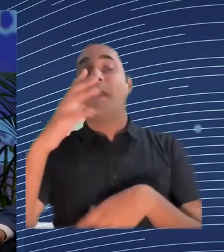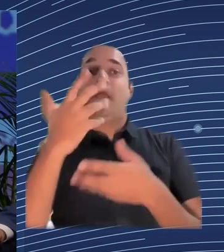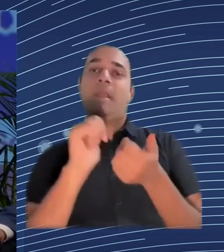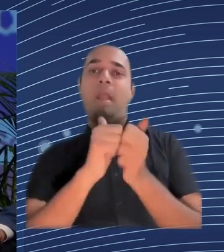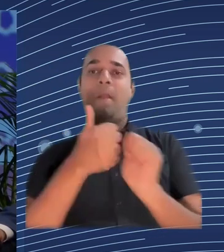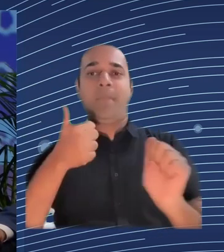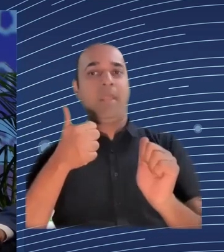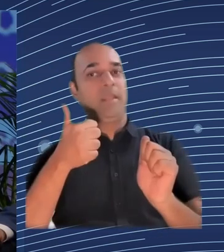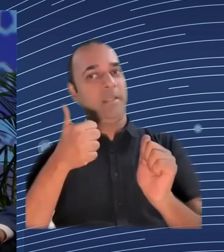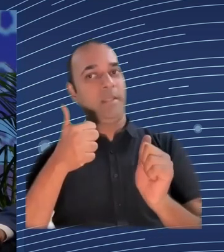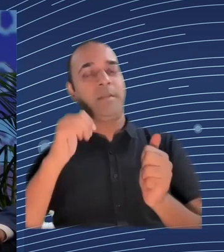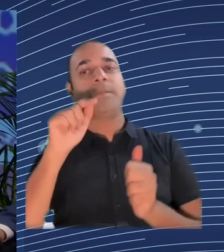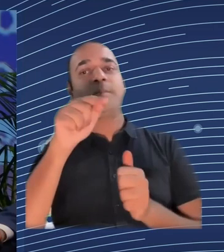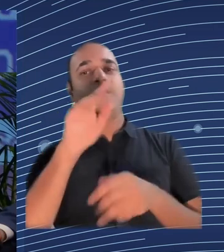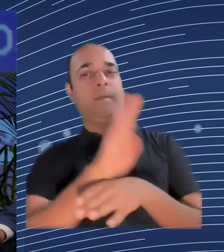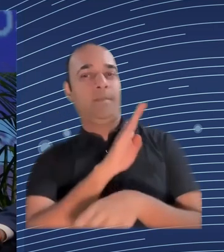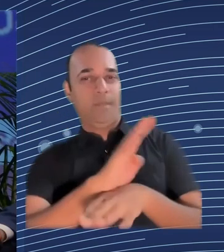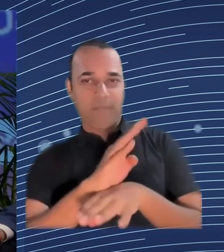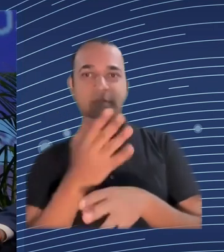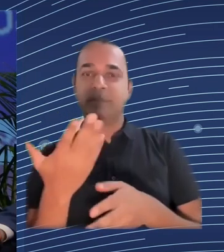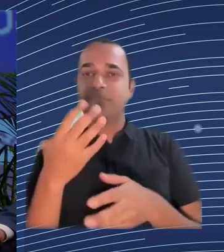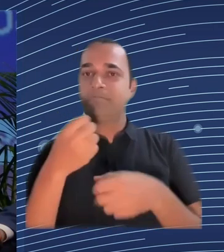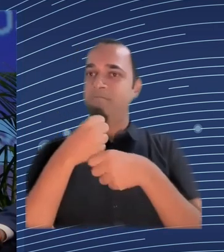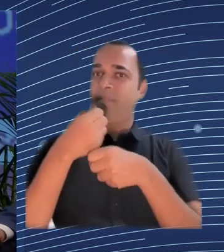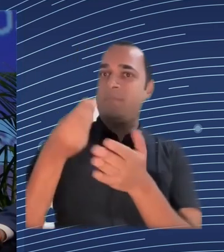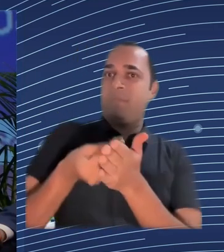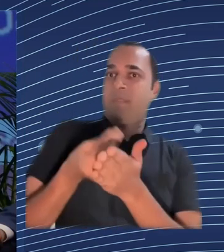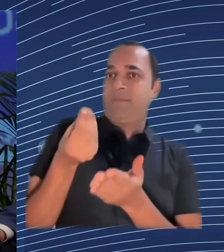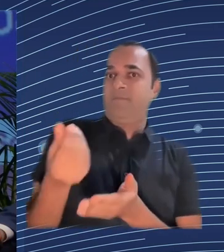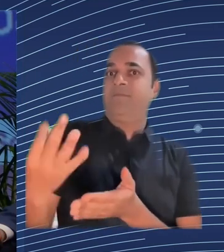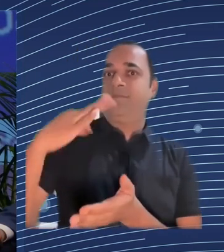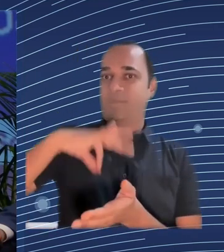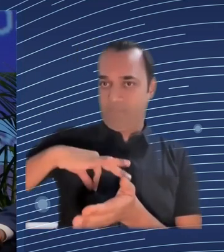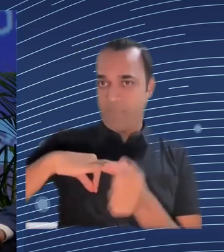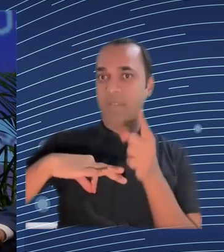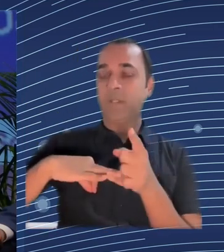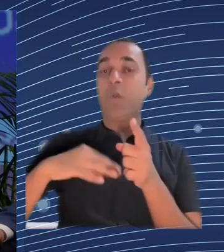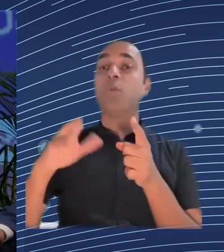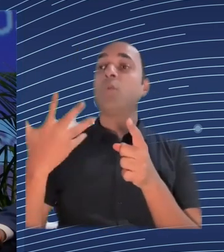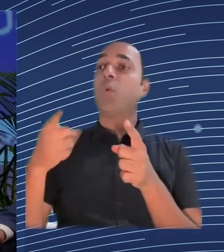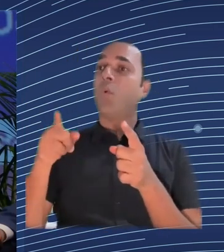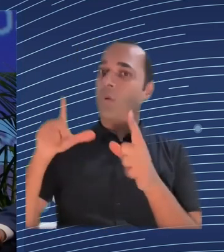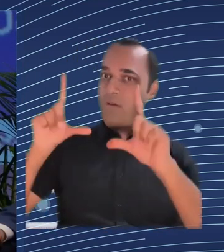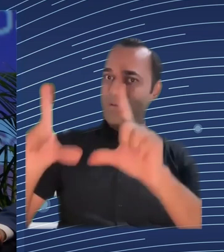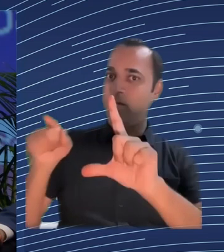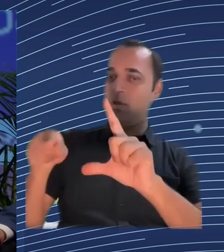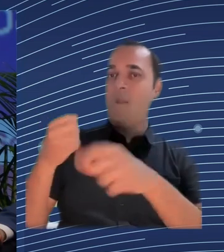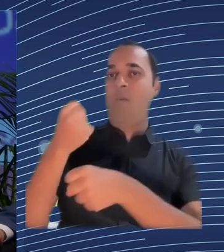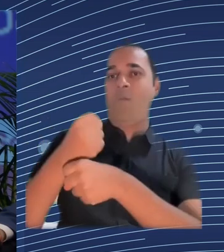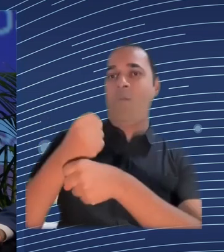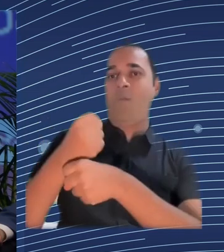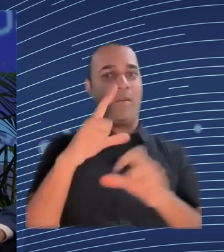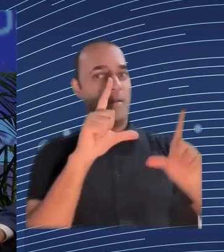Related to that is concealed algorithmic management decision making there's an incentive to conceal it because